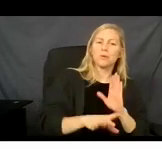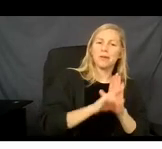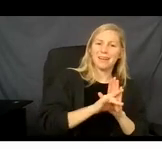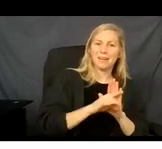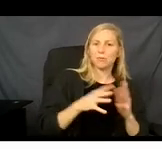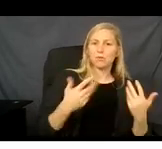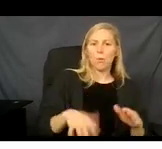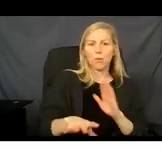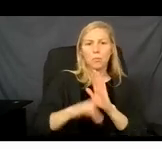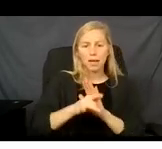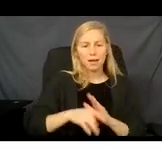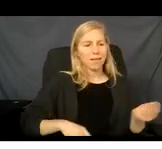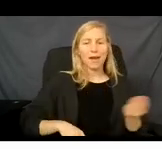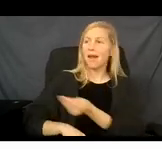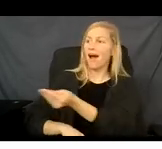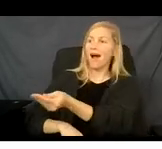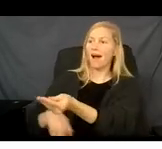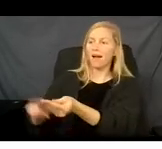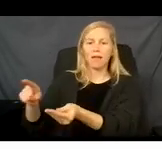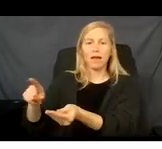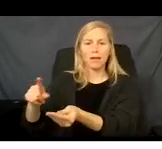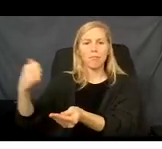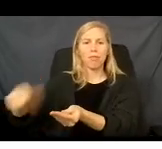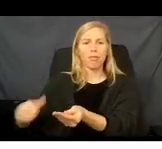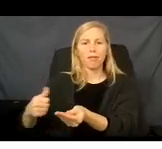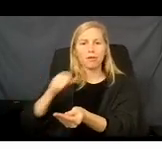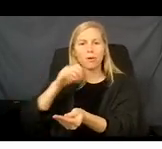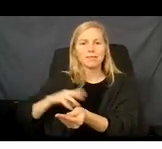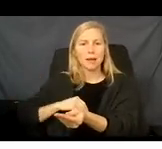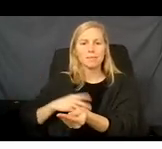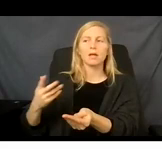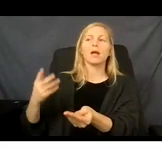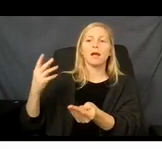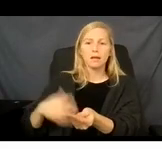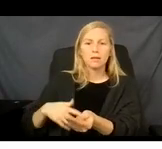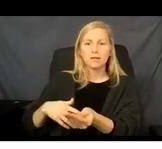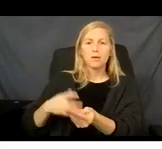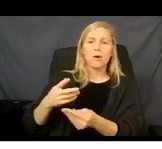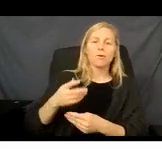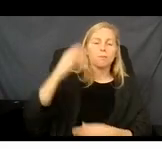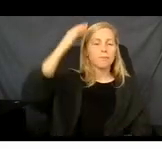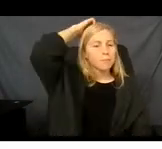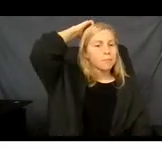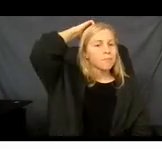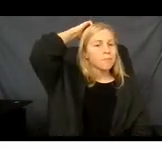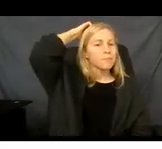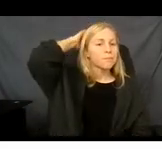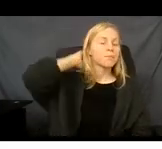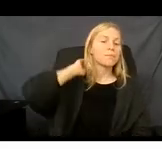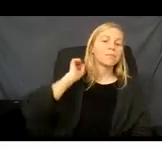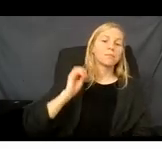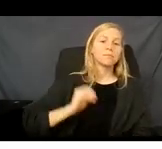Some people would not need to select a Medicaid managed care plan. They fall in the exception to the general rule.